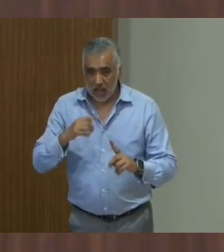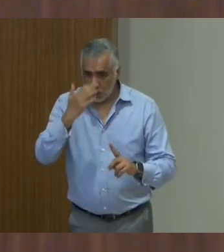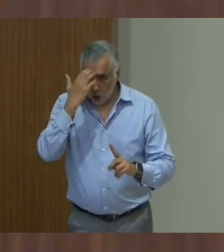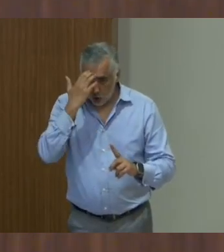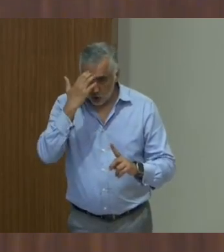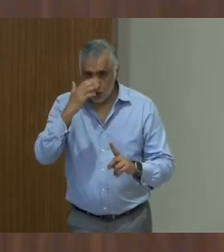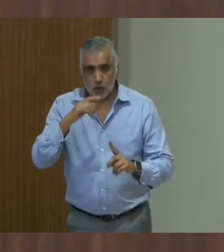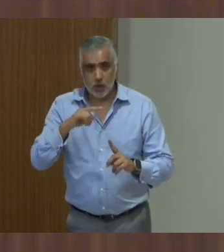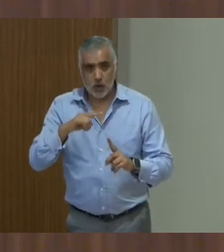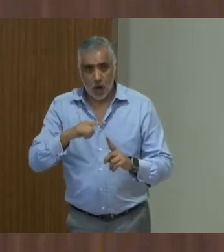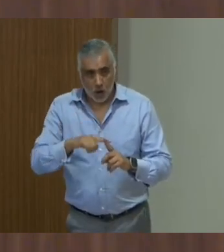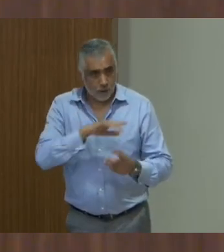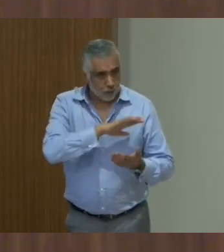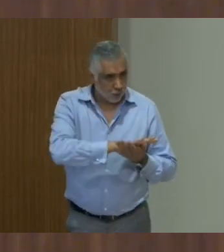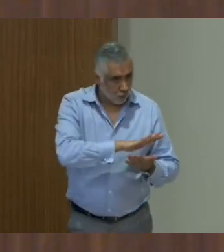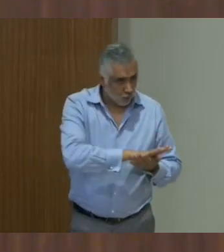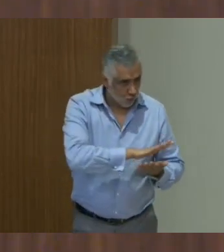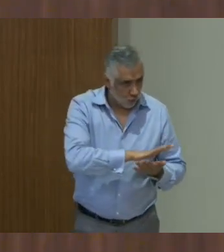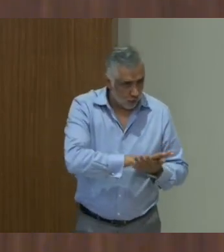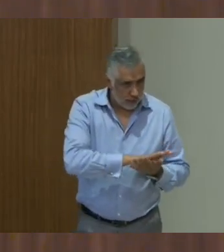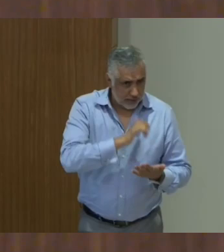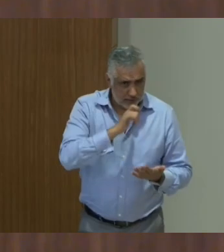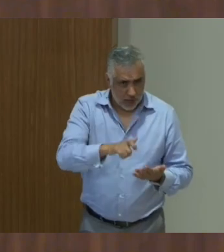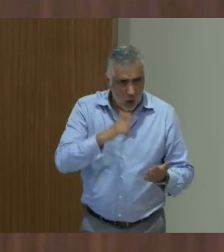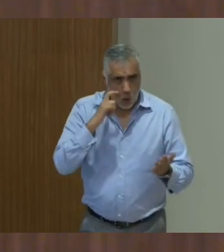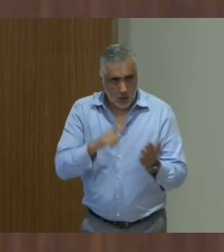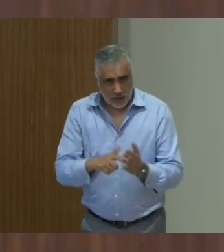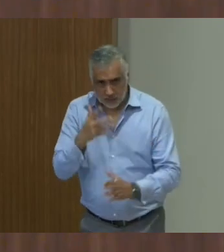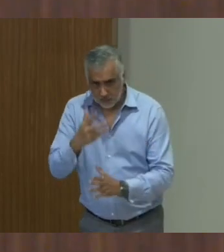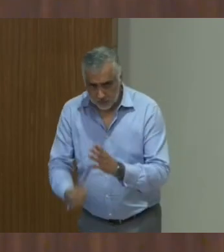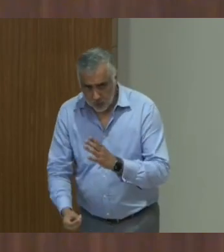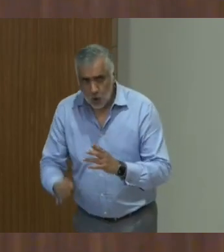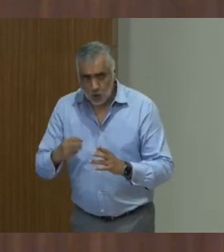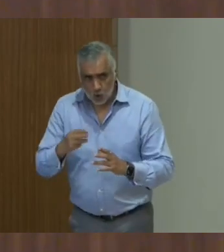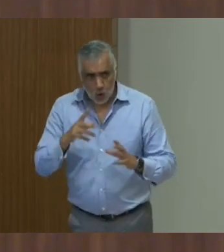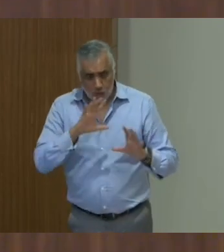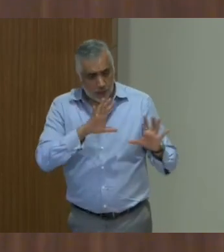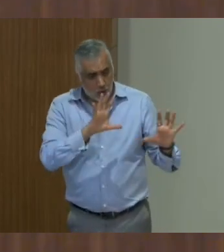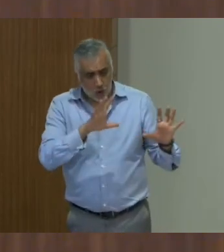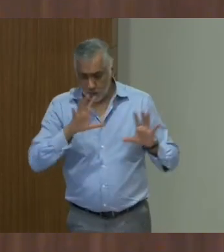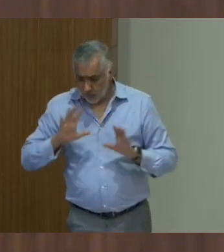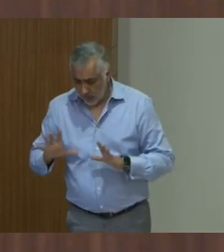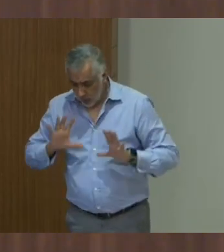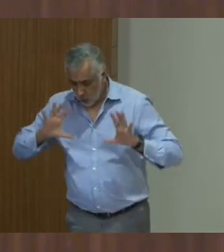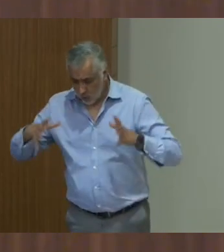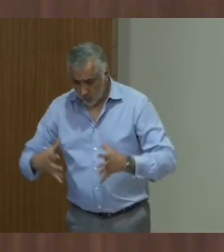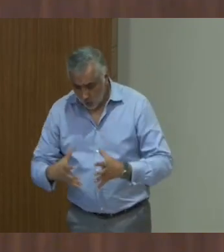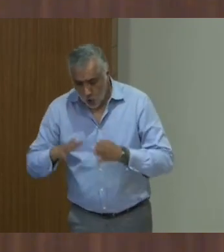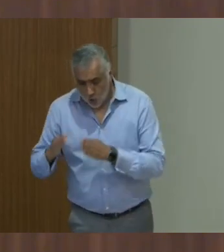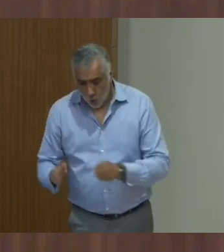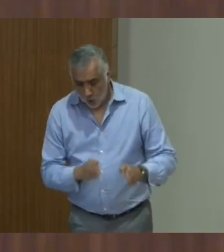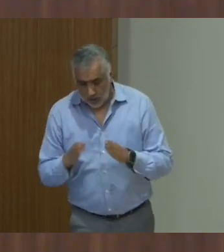redress the gaps in safety measures. So, what they did was they came together and they organized a collective meeting